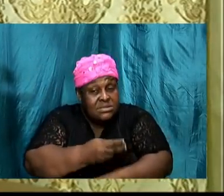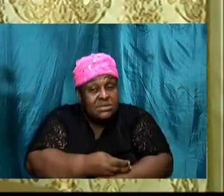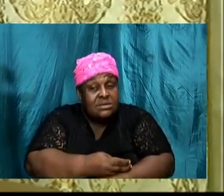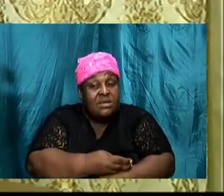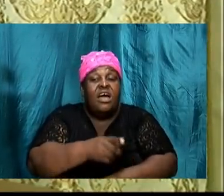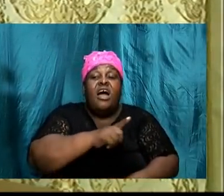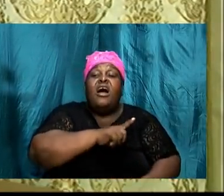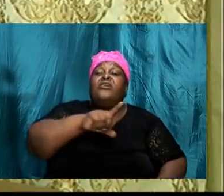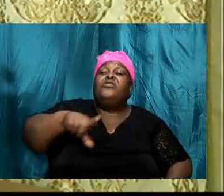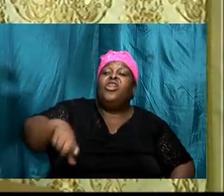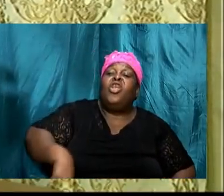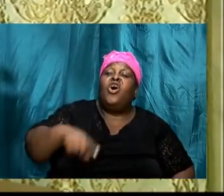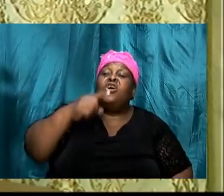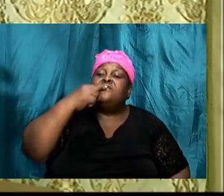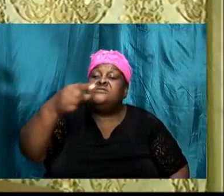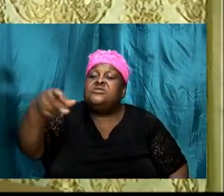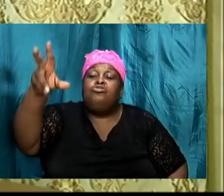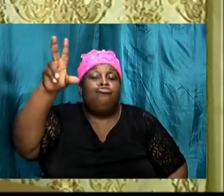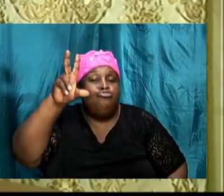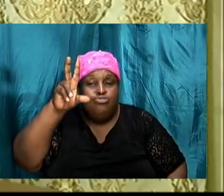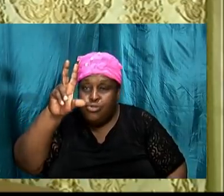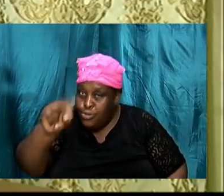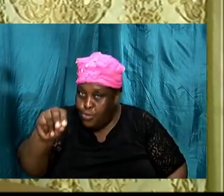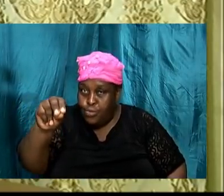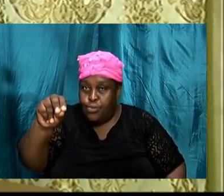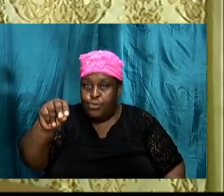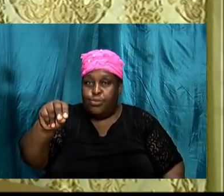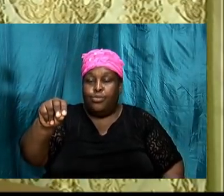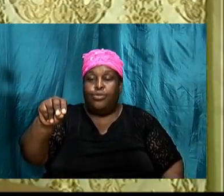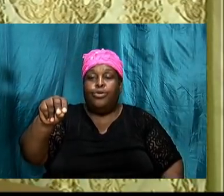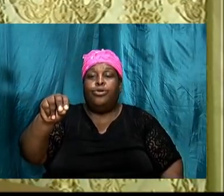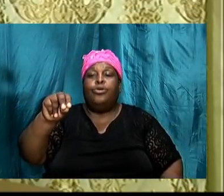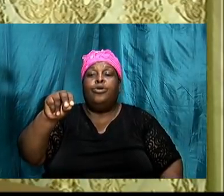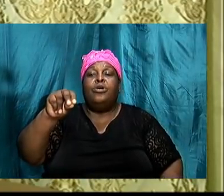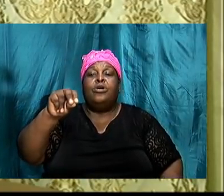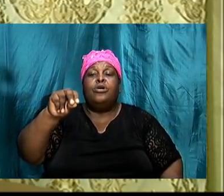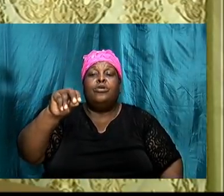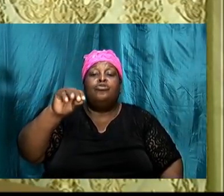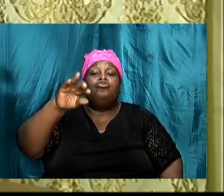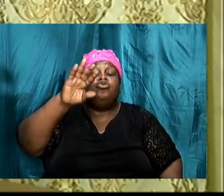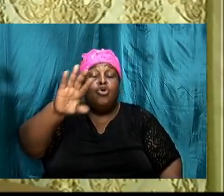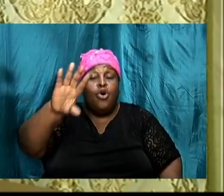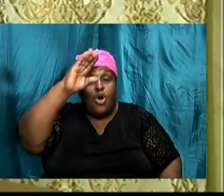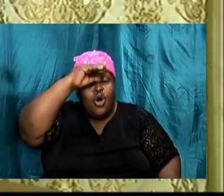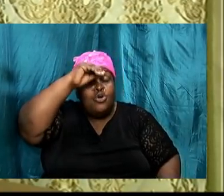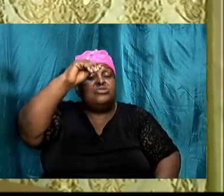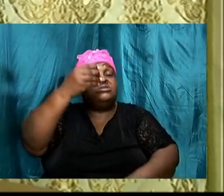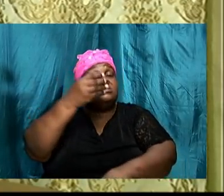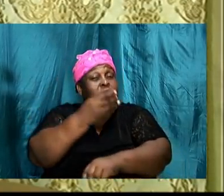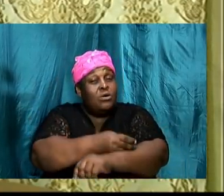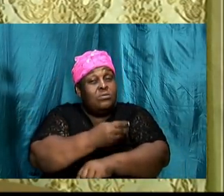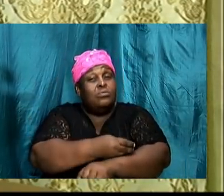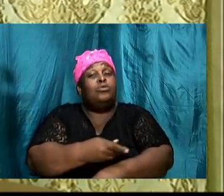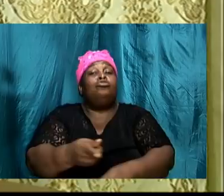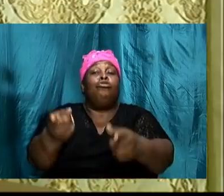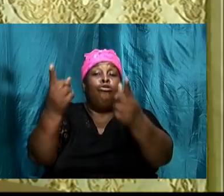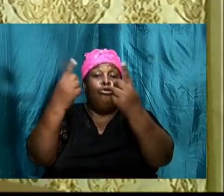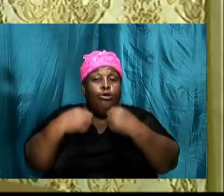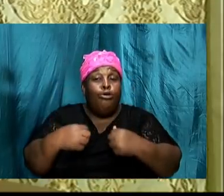Your hair will come from your lines and the womb of Sarah your wife.